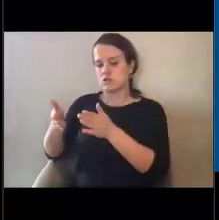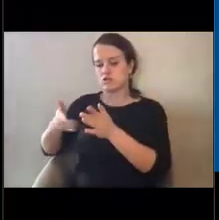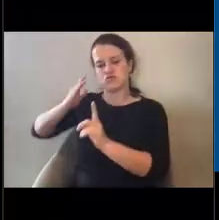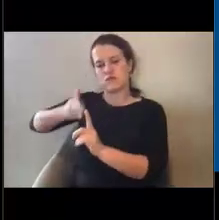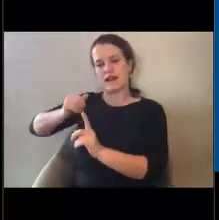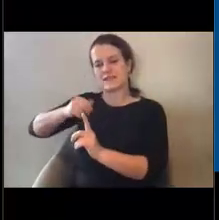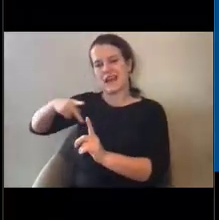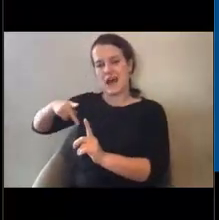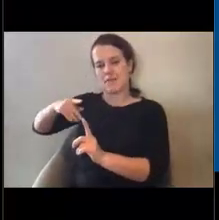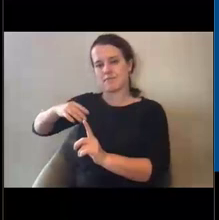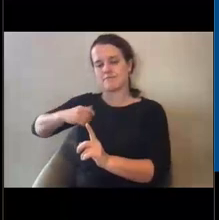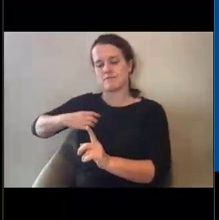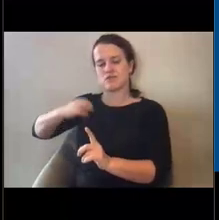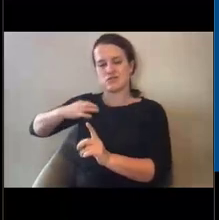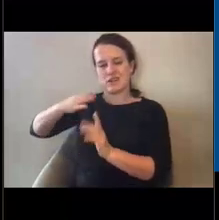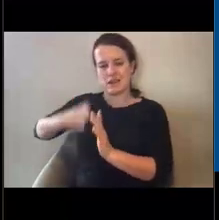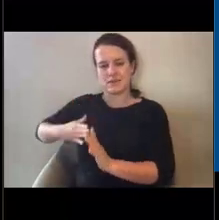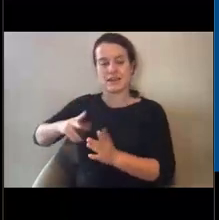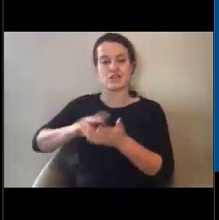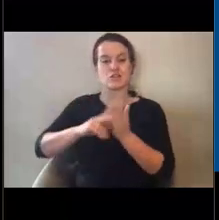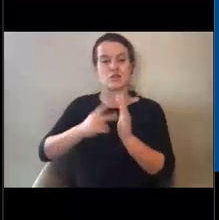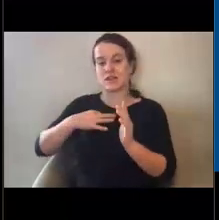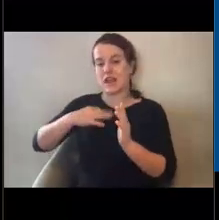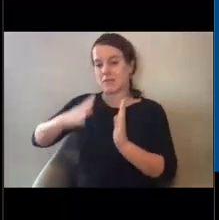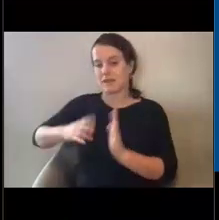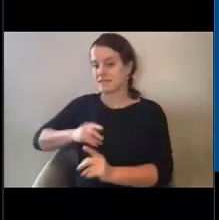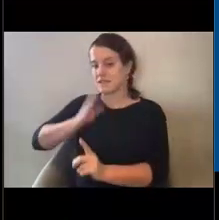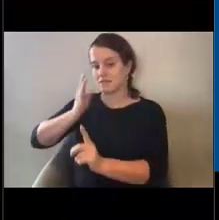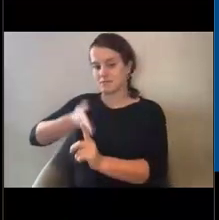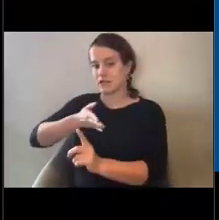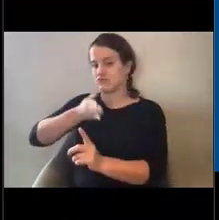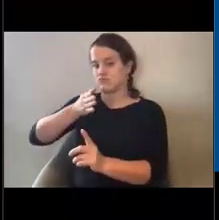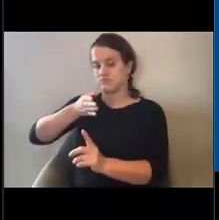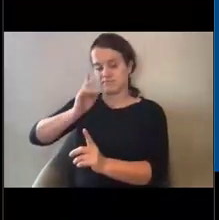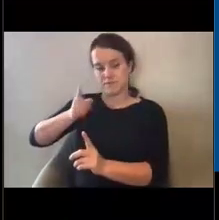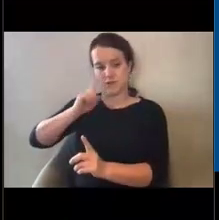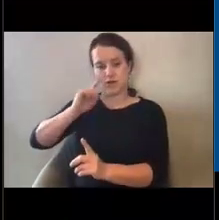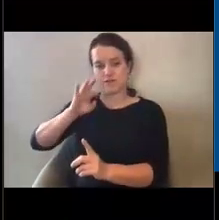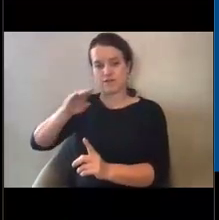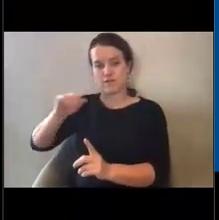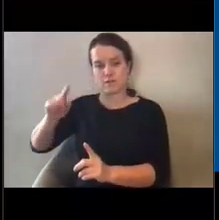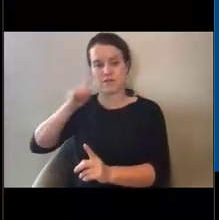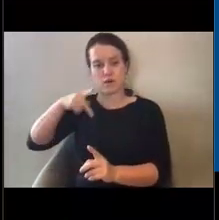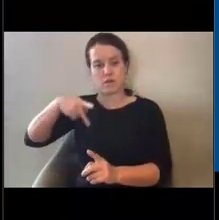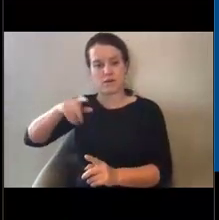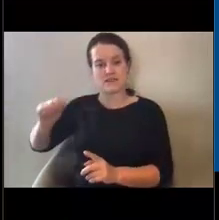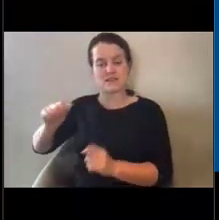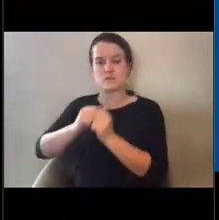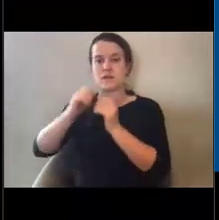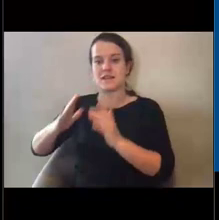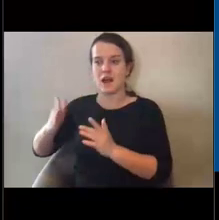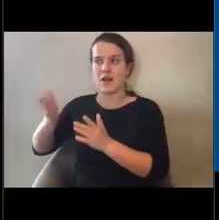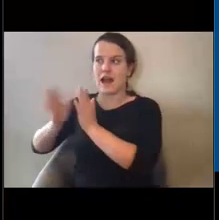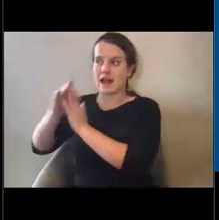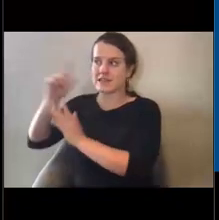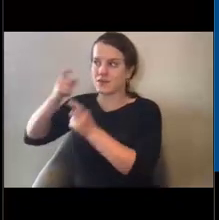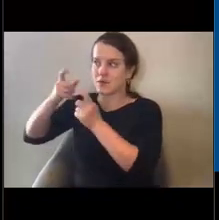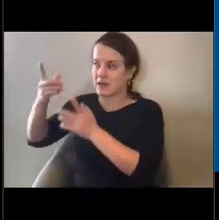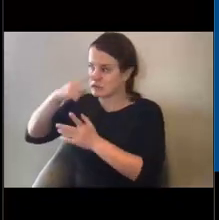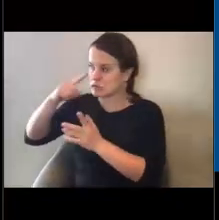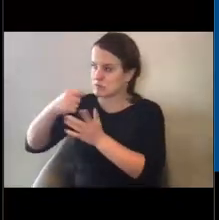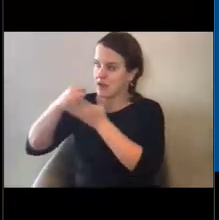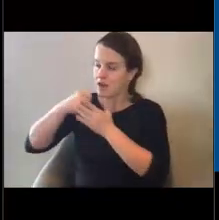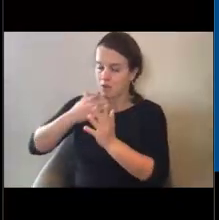applicants are able to apply directly to FEMA for public assistance without having to rely on a program delivery manager to walk them through the